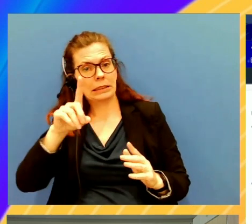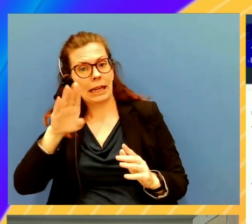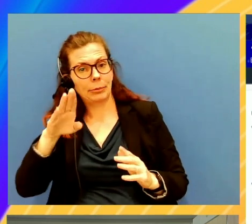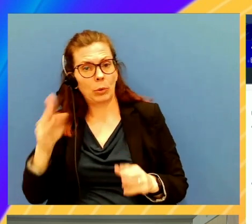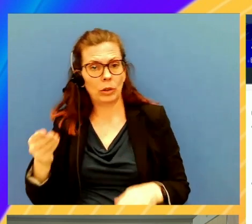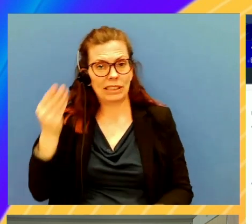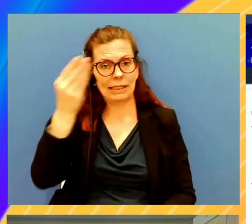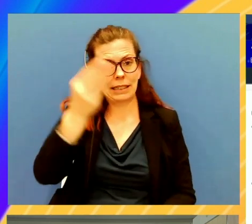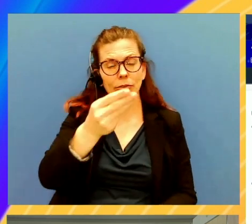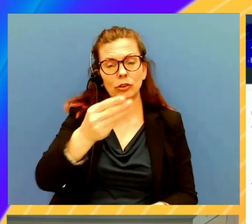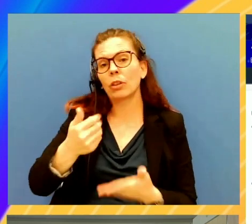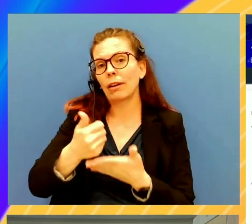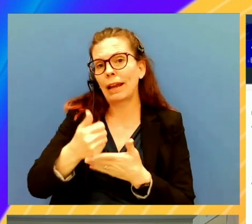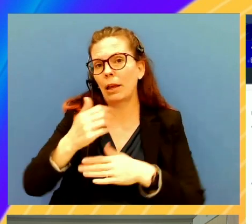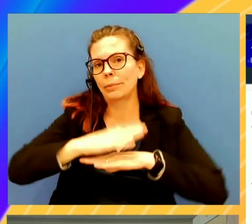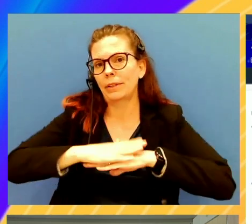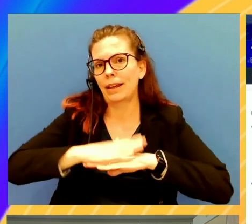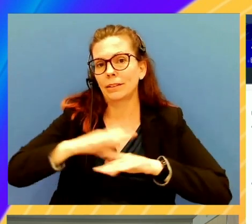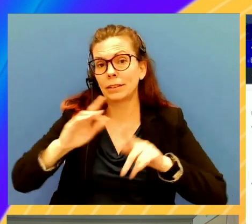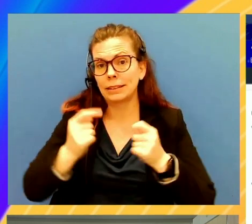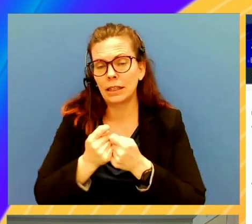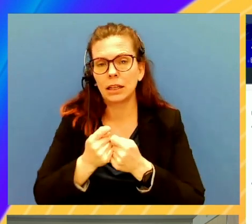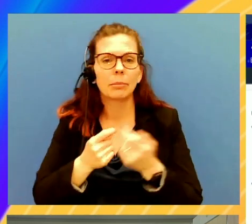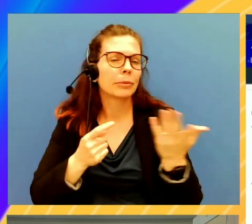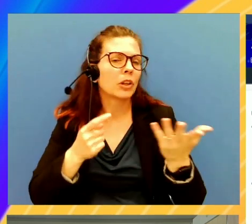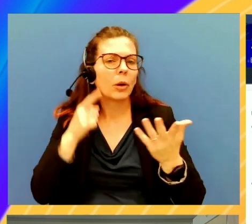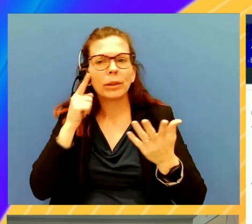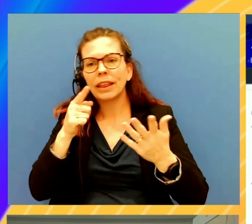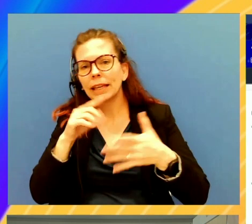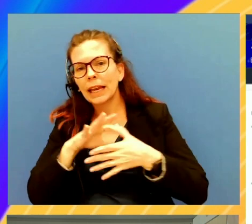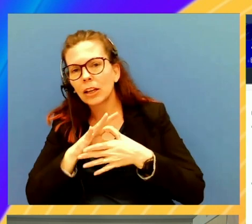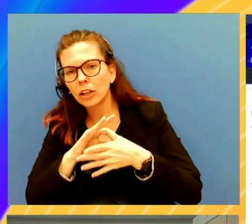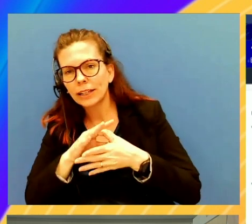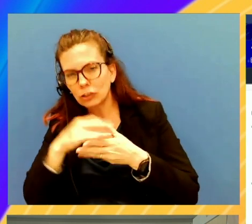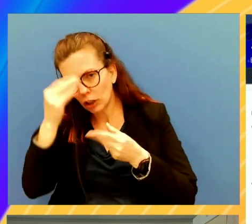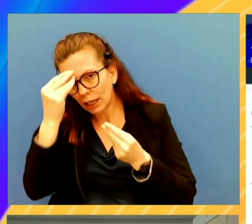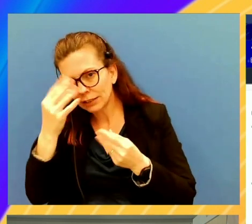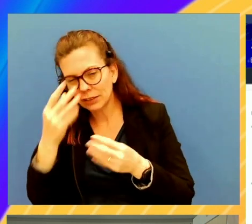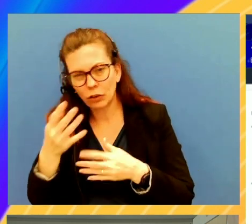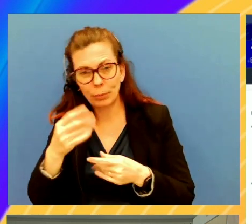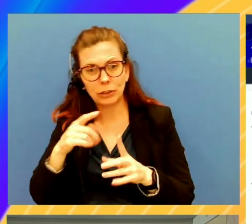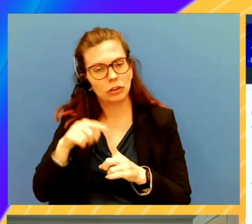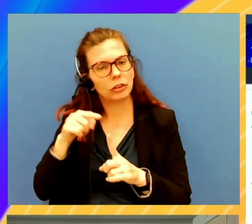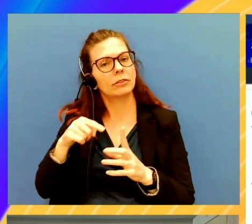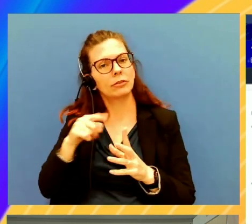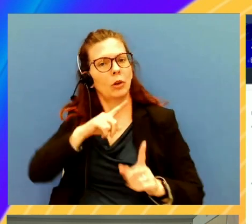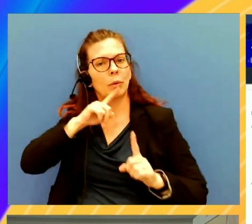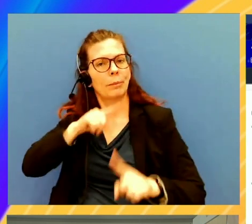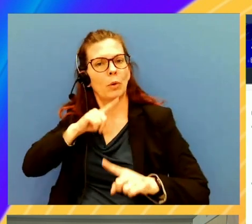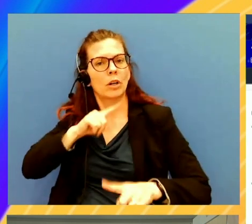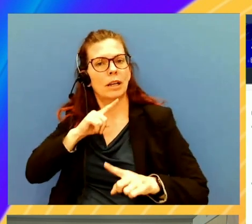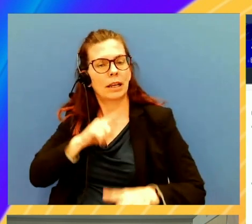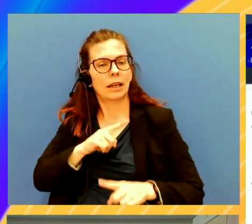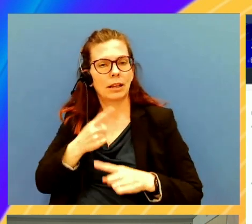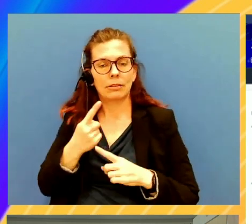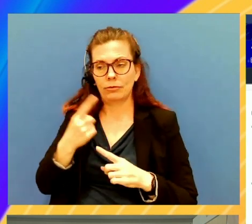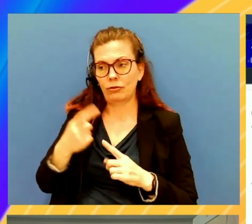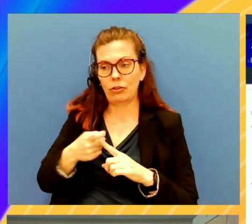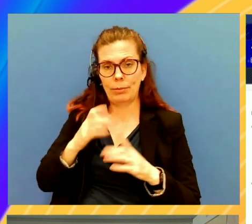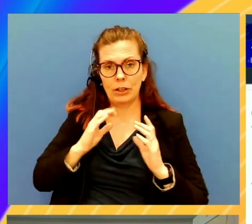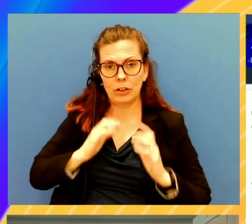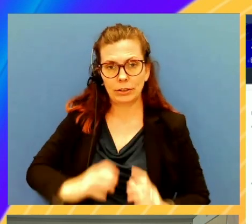desk teams so that their help desk teams could, let's say, contextualize some of that information for any errors that are being reported by their customers.